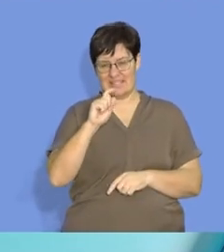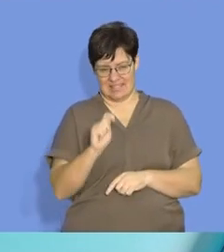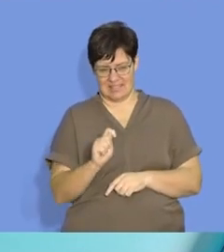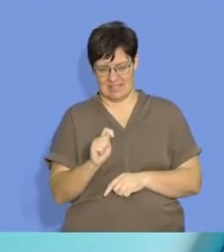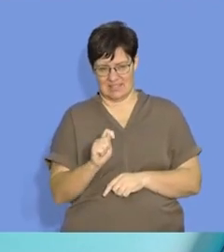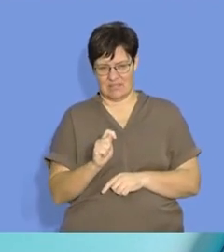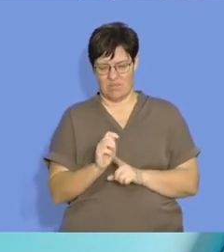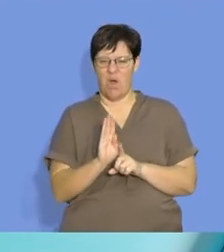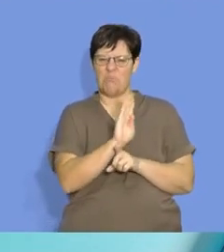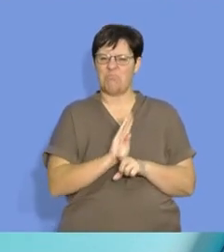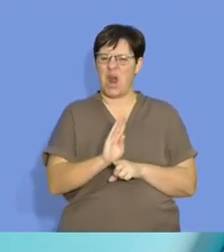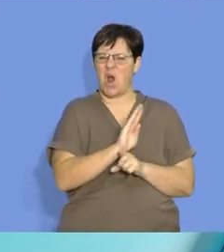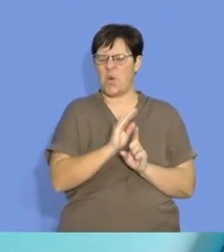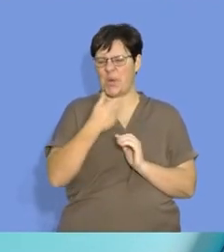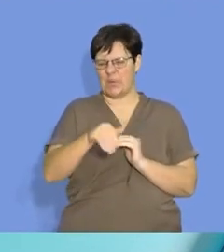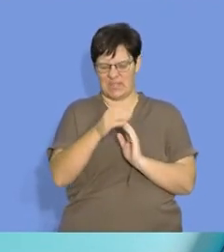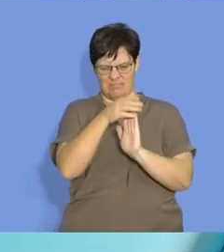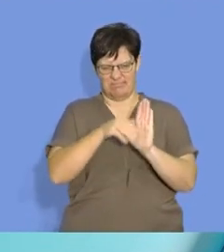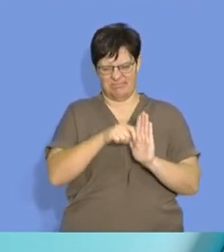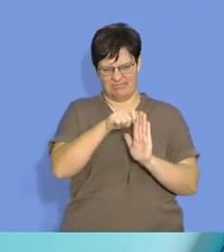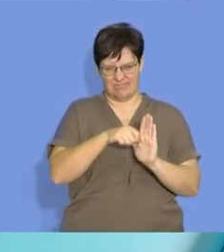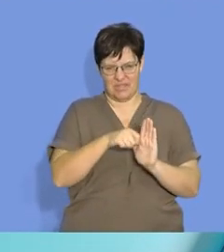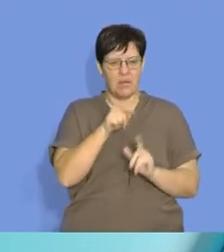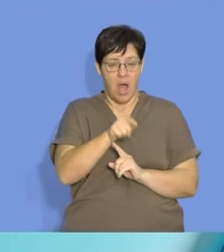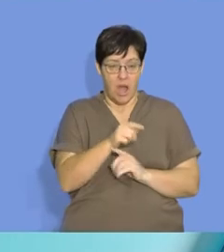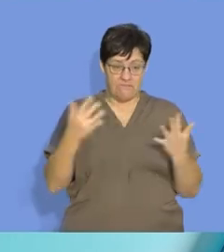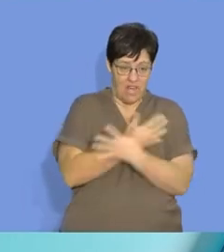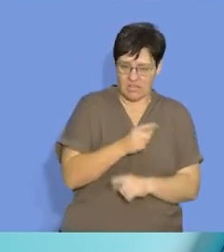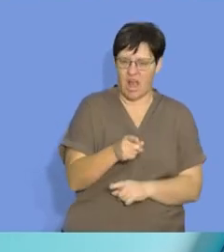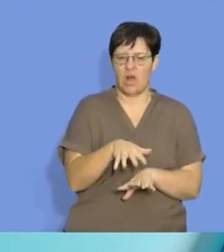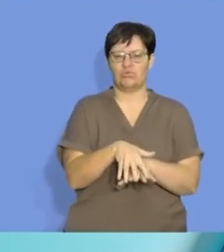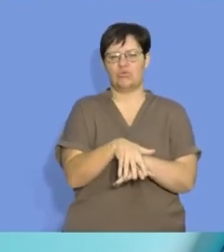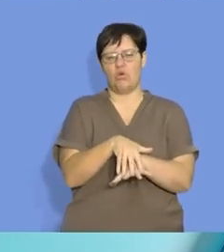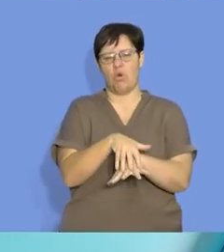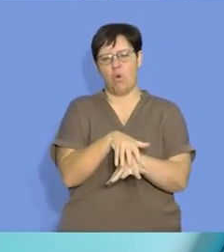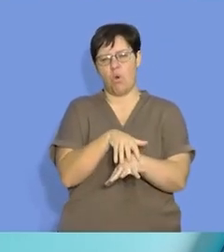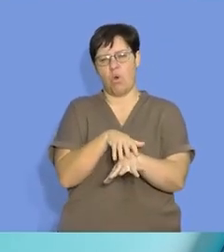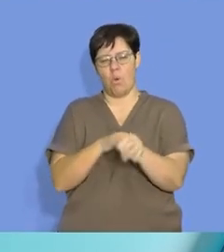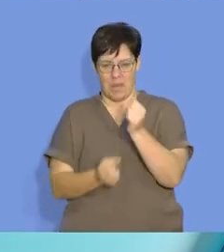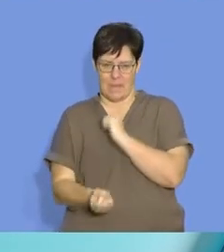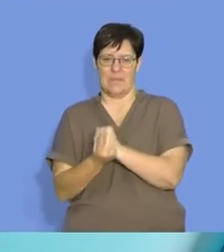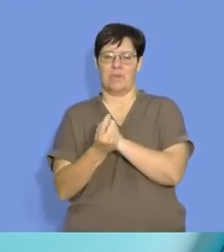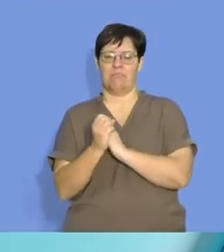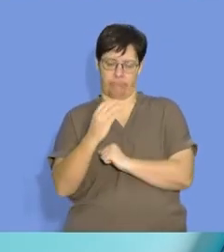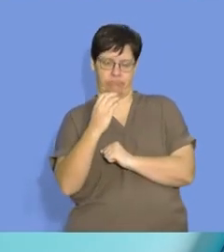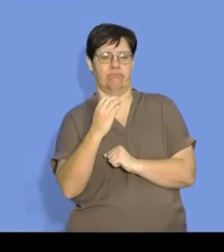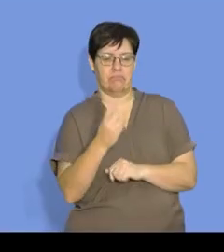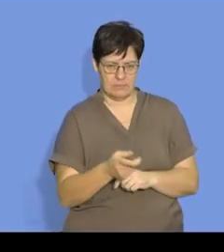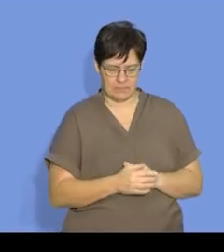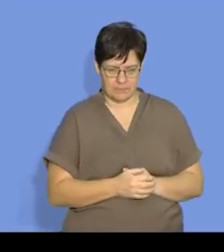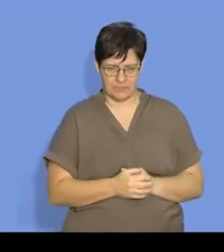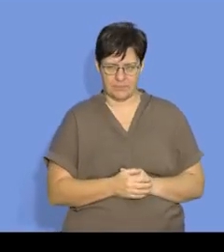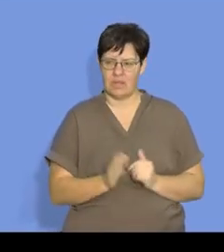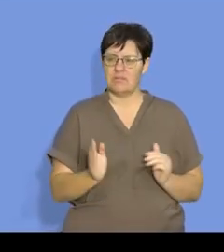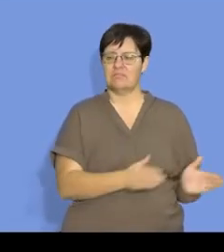rust, become brownish on the outside. It's a very slow reaction, but it does happen. When we